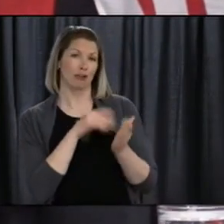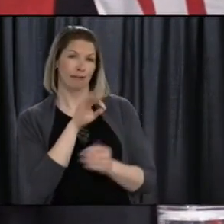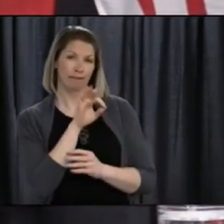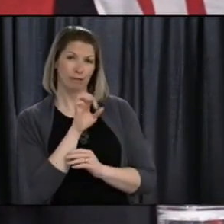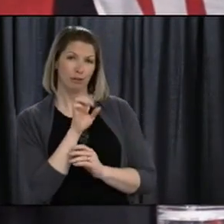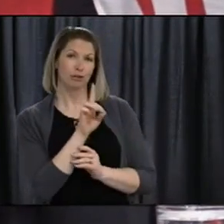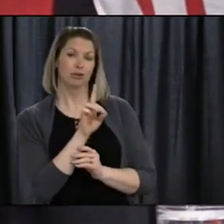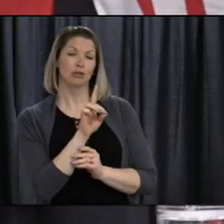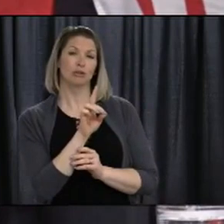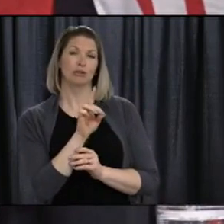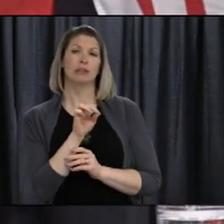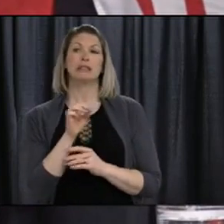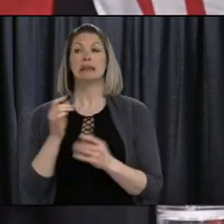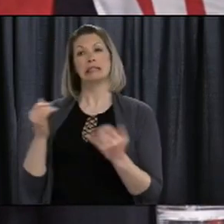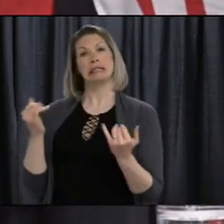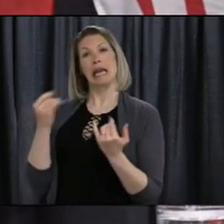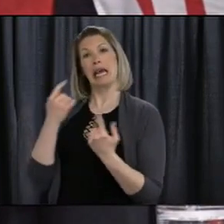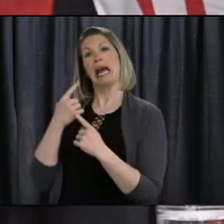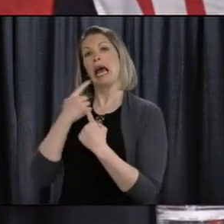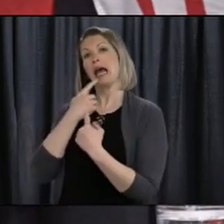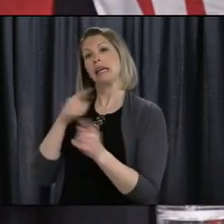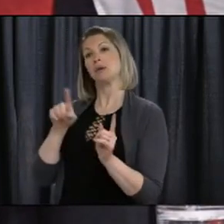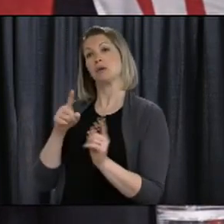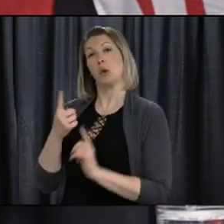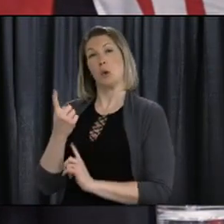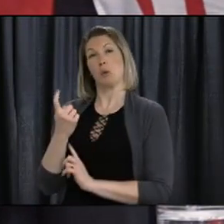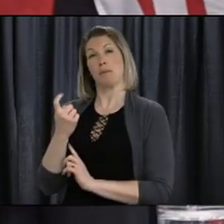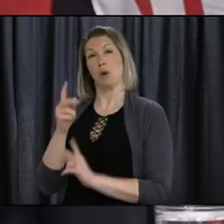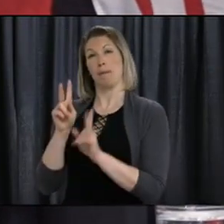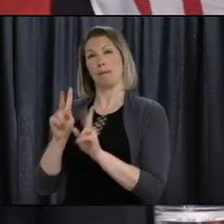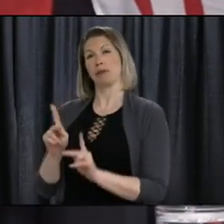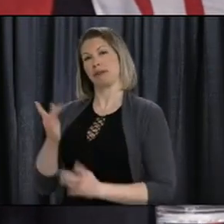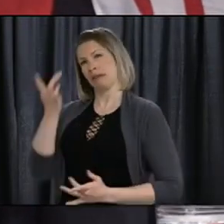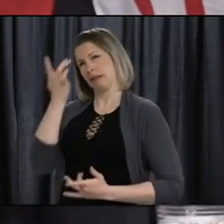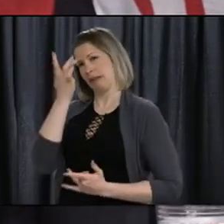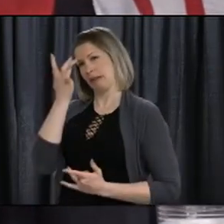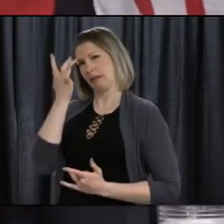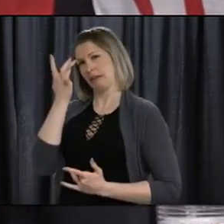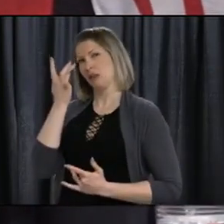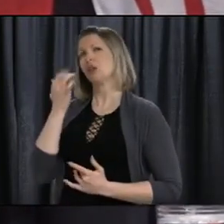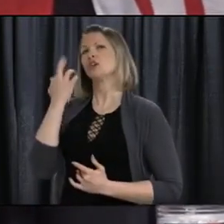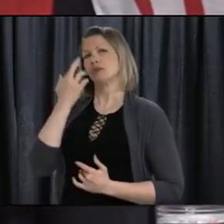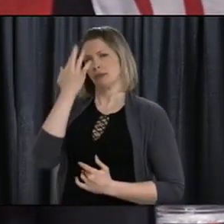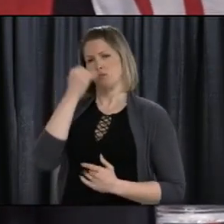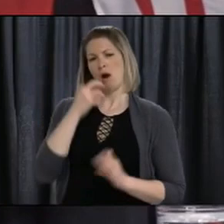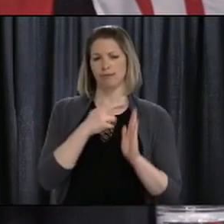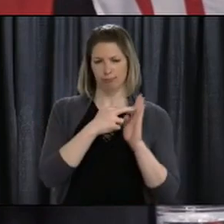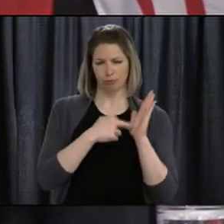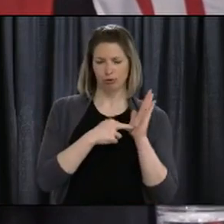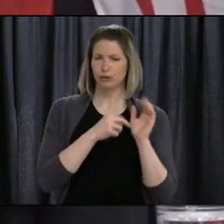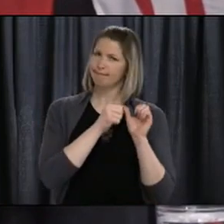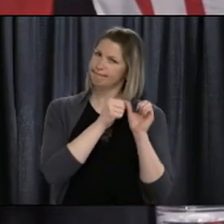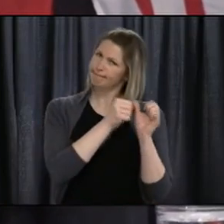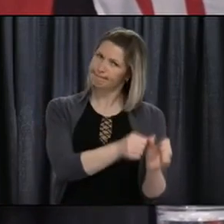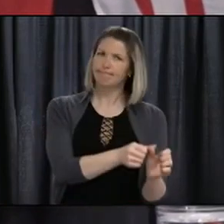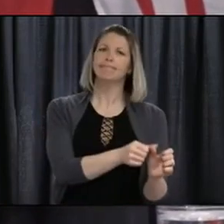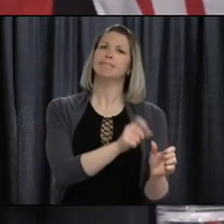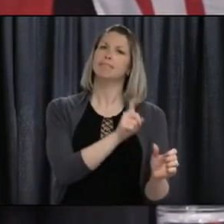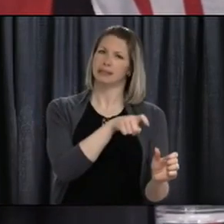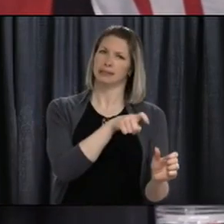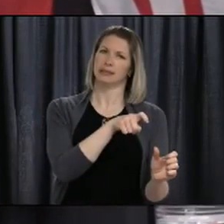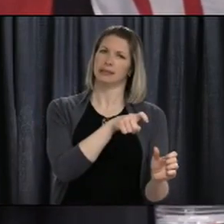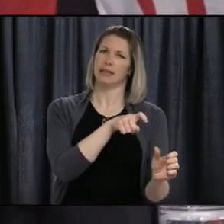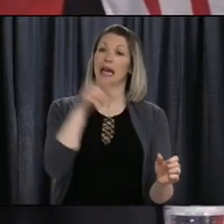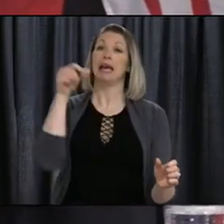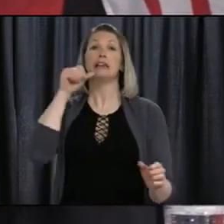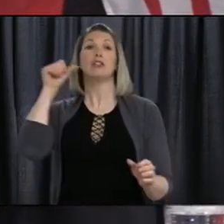of COVID-19 in our province is just a reminder of why we must remain vigilant. Yesterday, we released a document of an ill